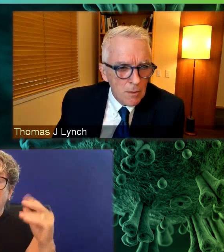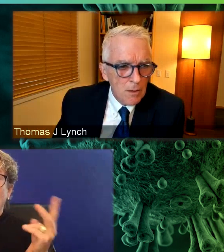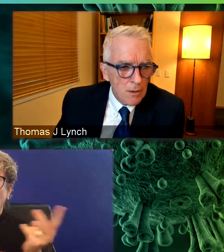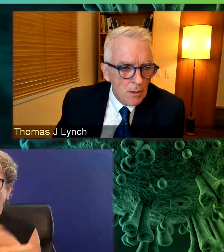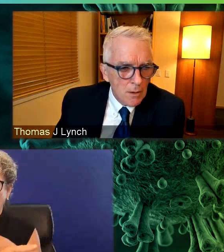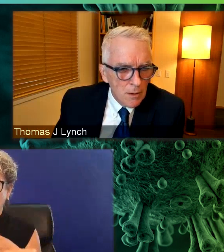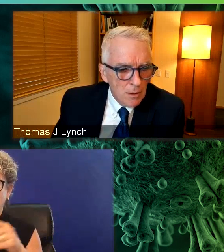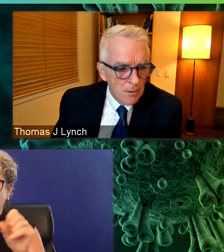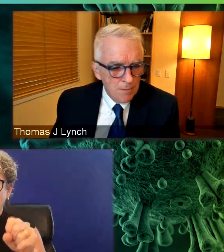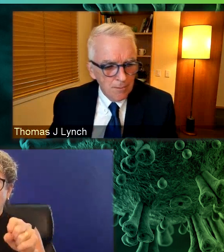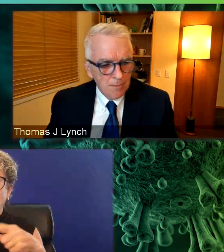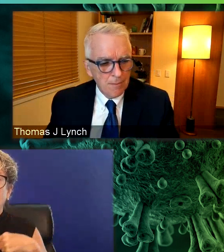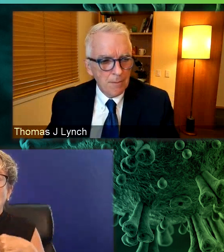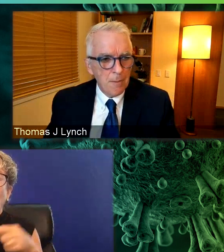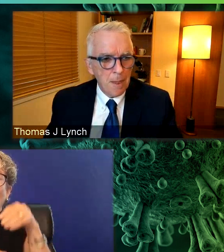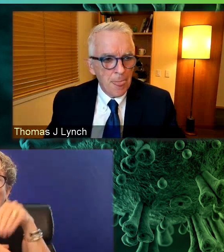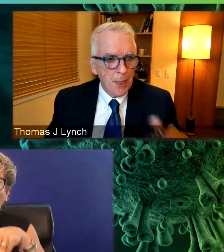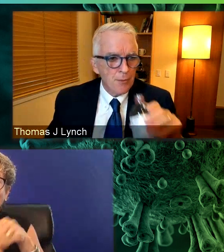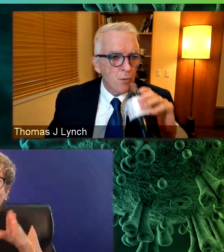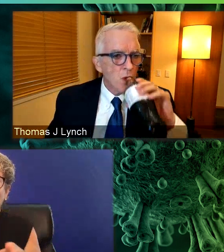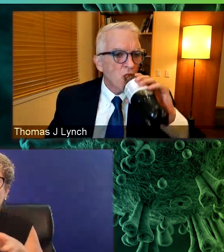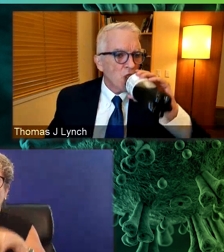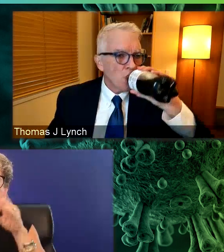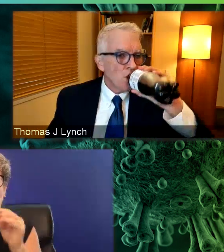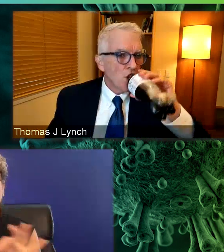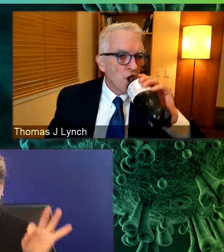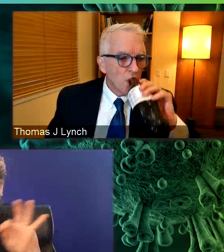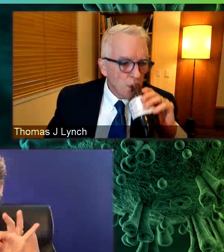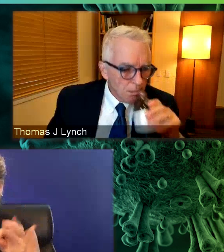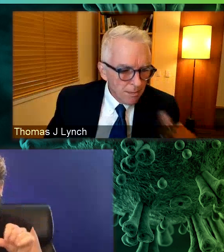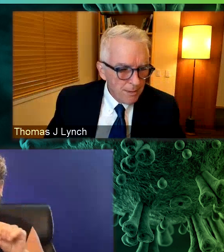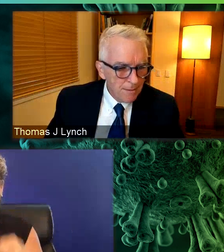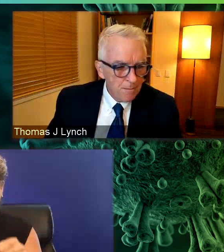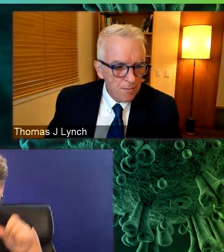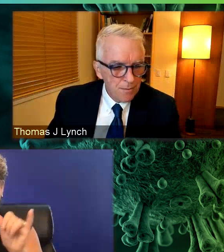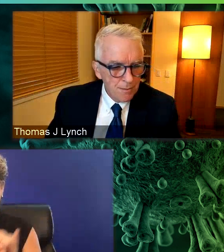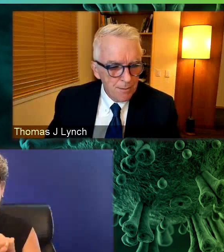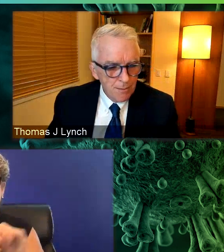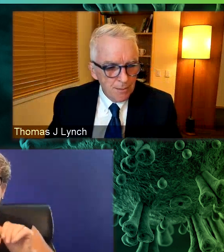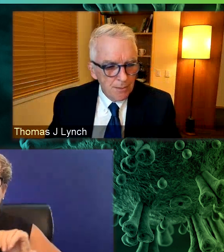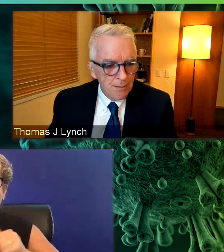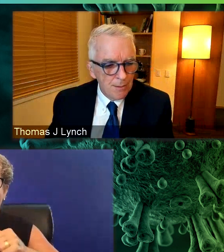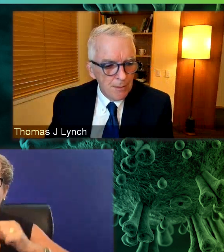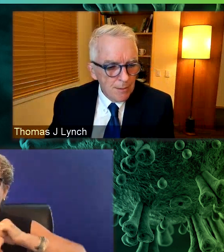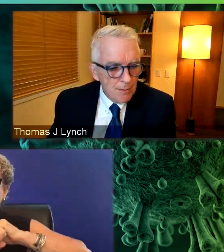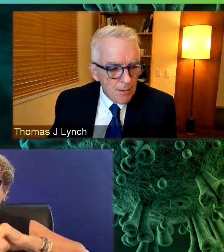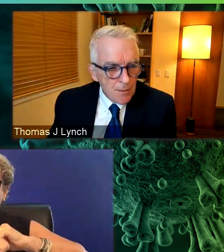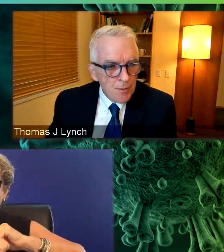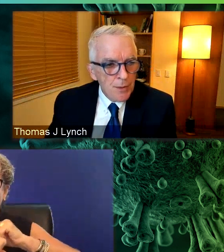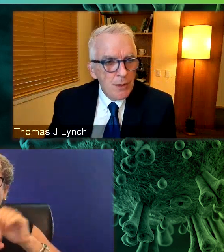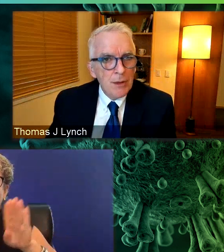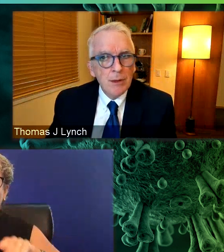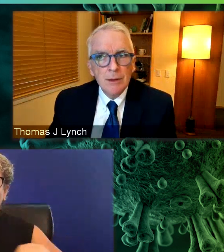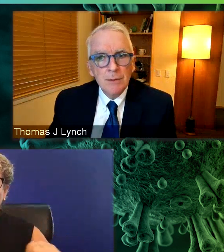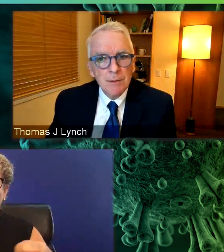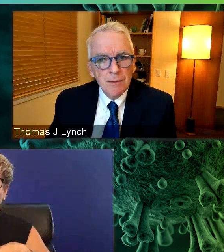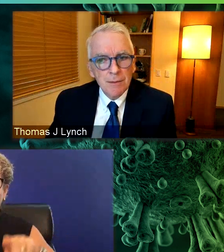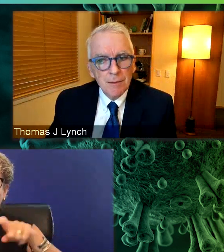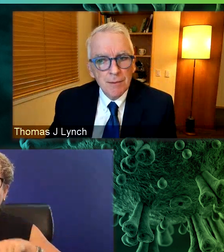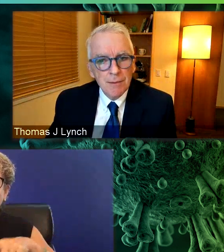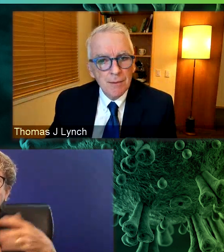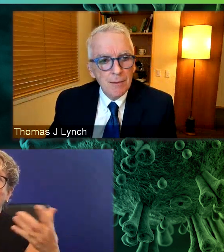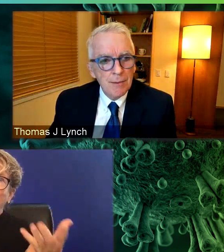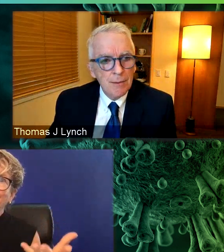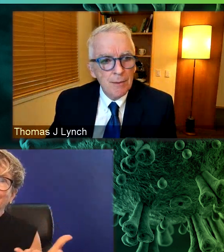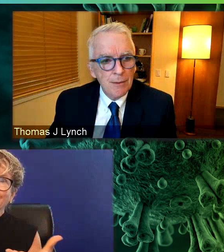definitely important. In terms of how to protect kids, you know, I think it's